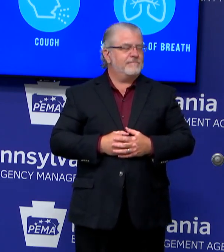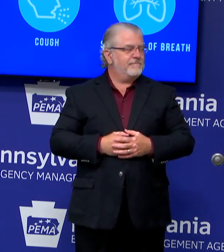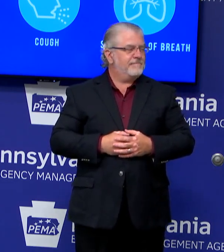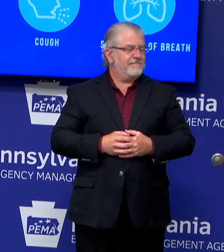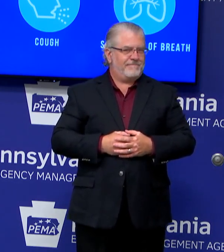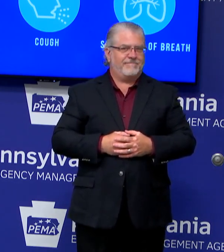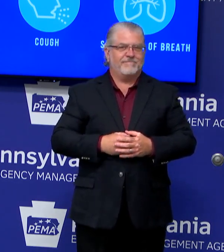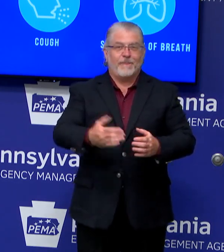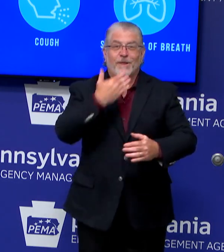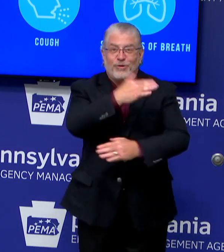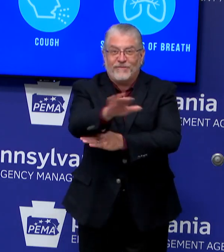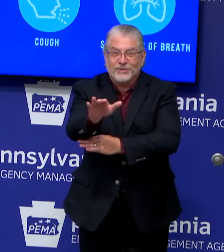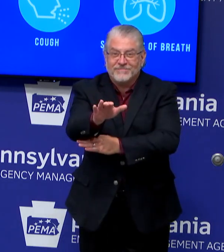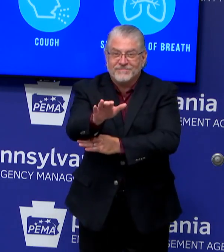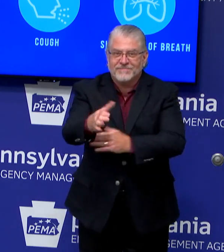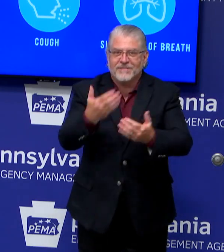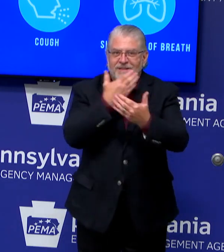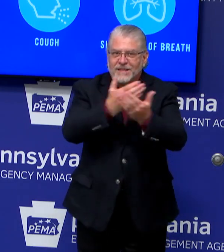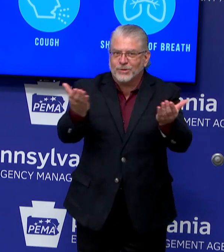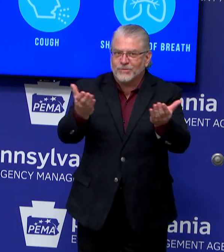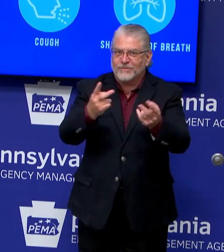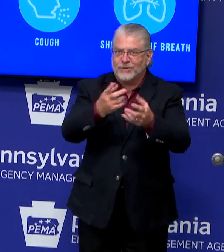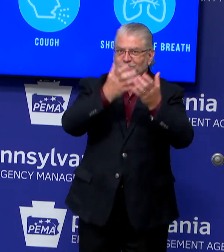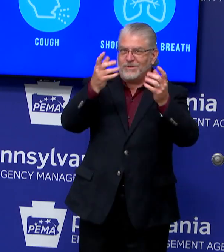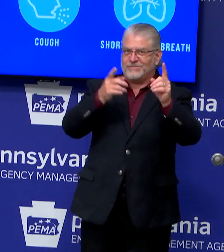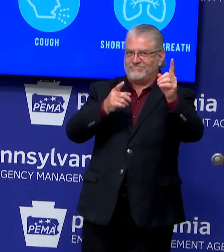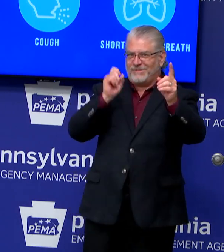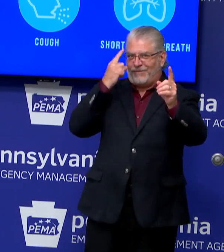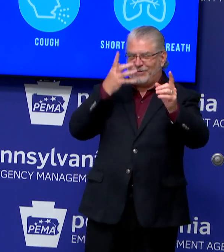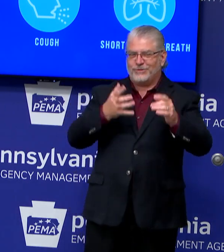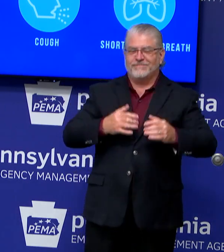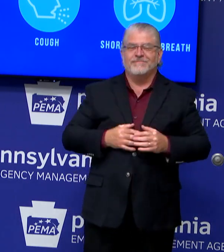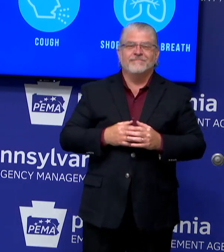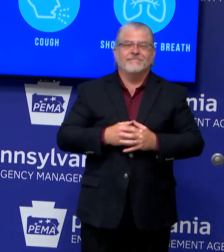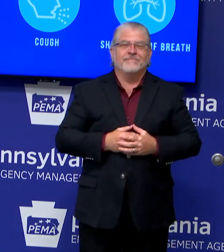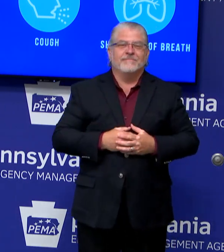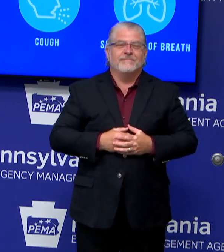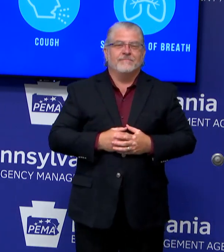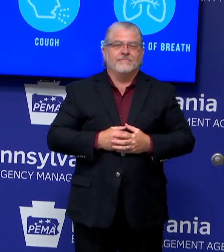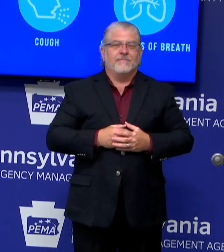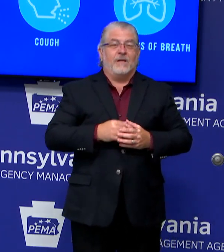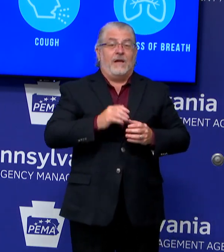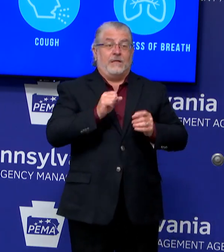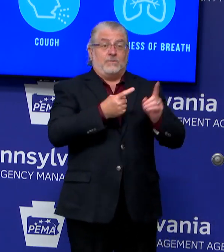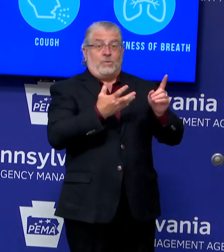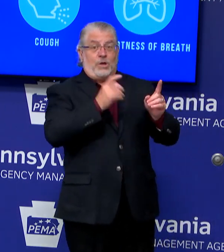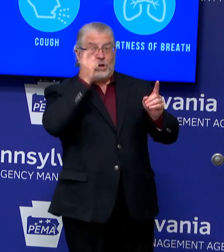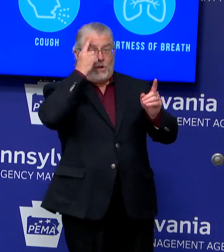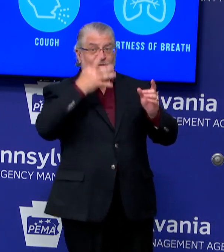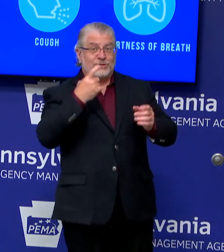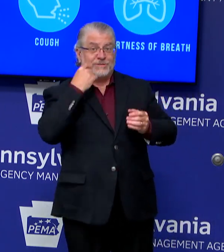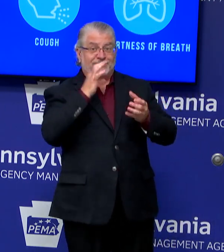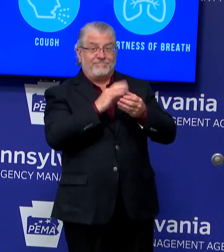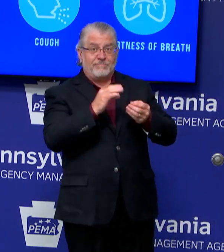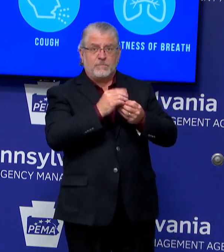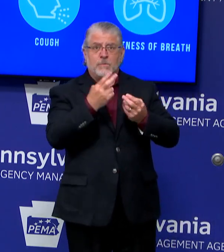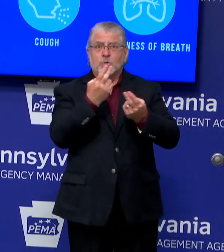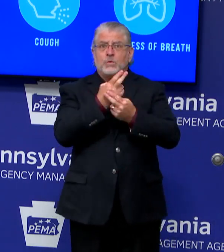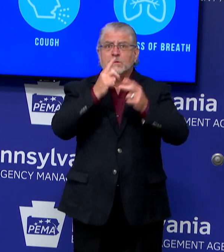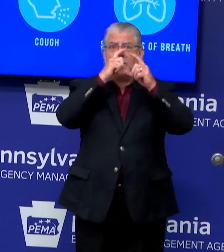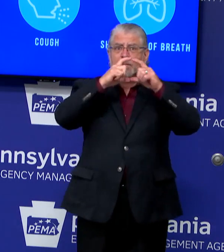Good afternoon. Thank you very much, Governor. As the Governor has been saying, wearing a mask is a relatively